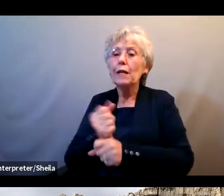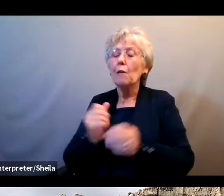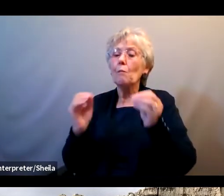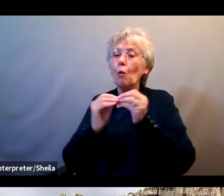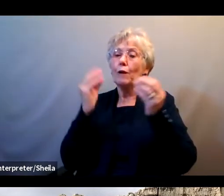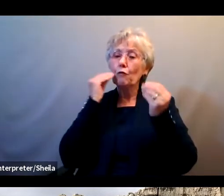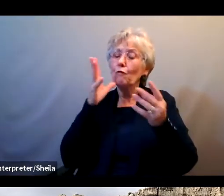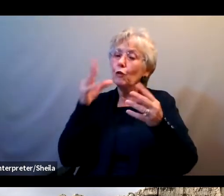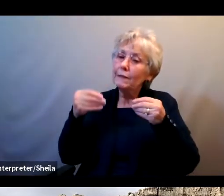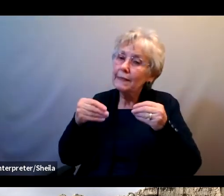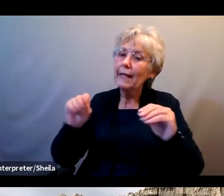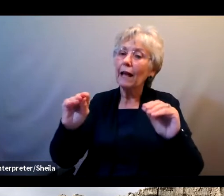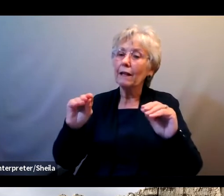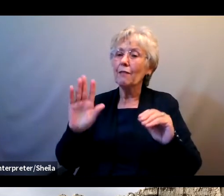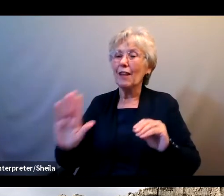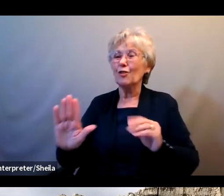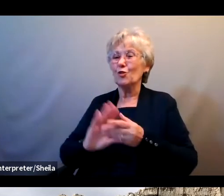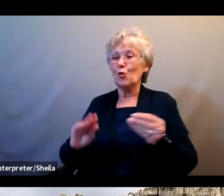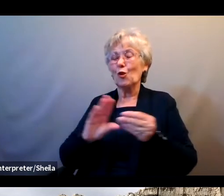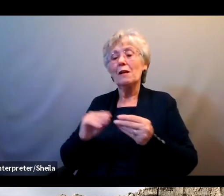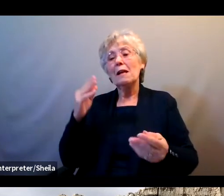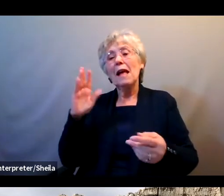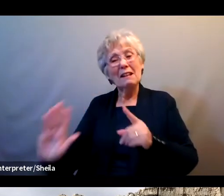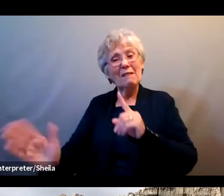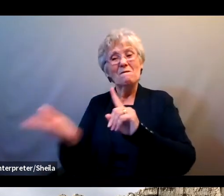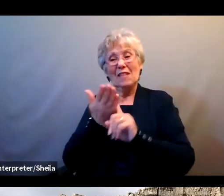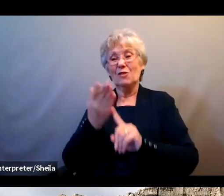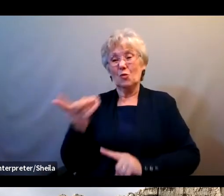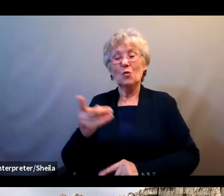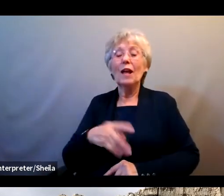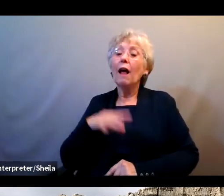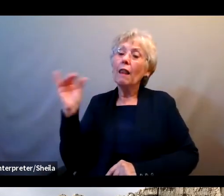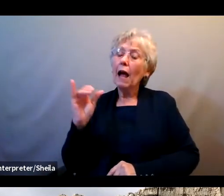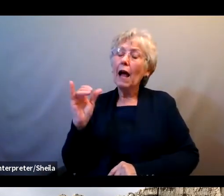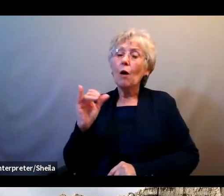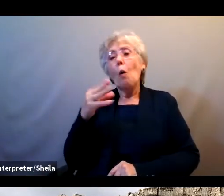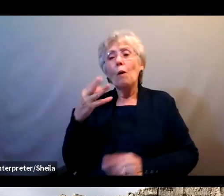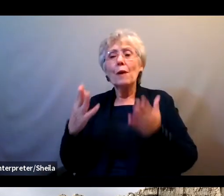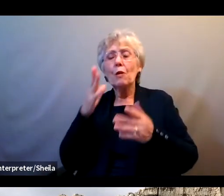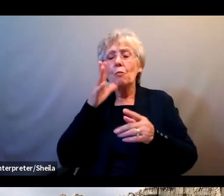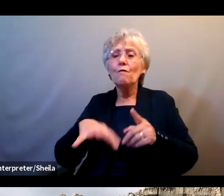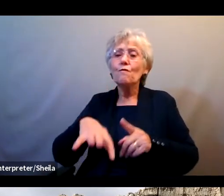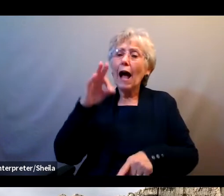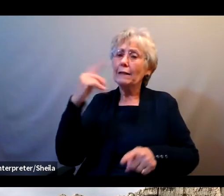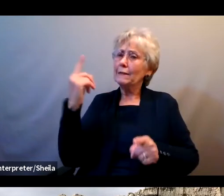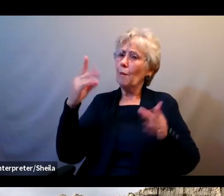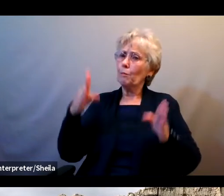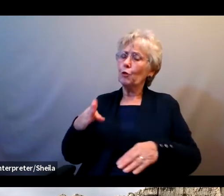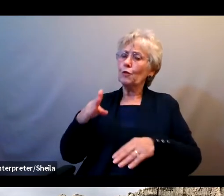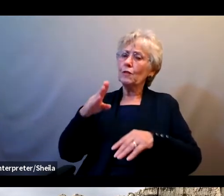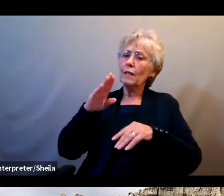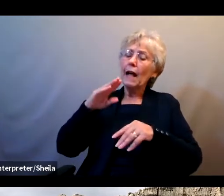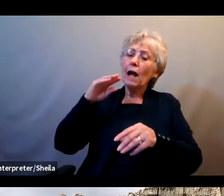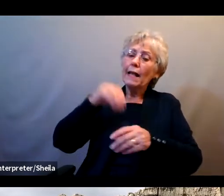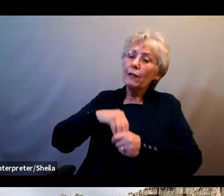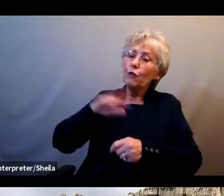really sell their story. They might say something like, like, or if they find out someone on your team is named Fred, they